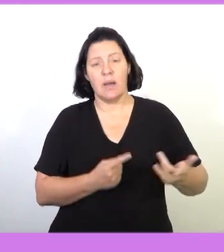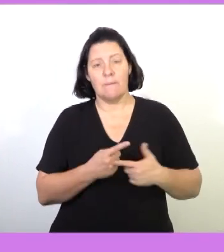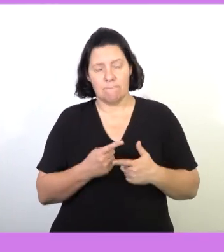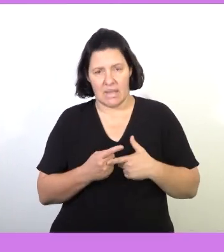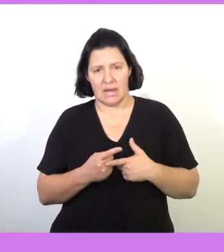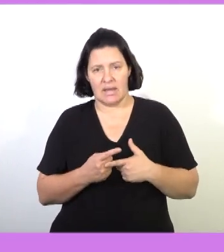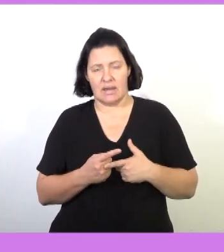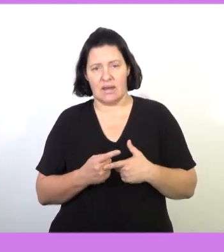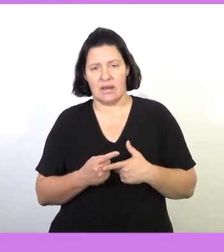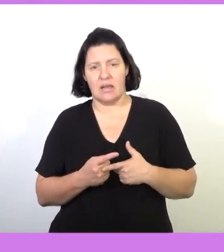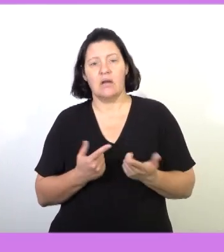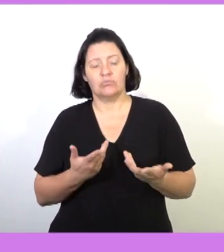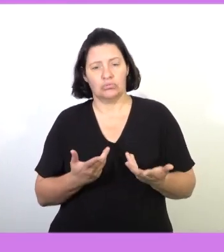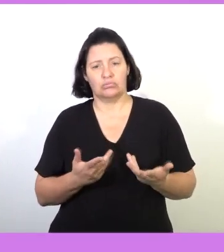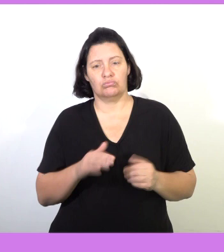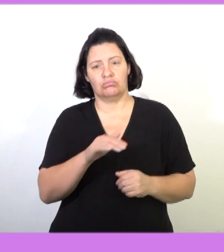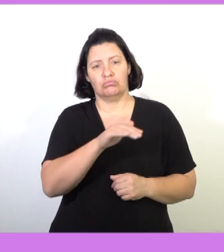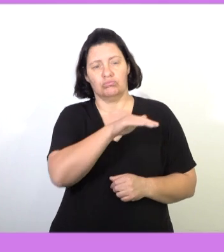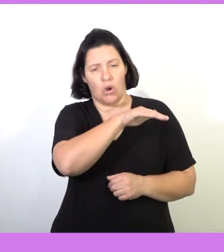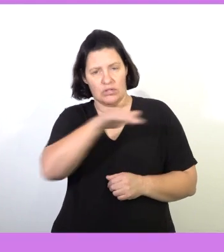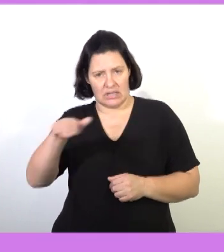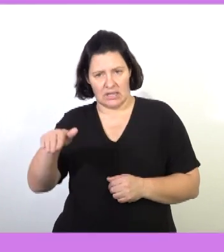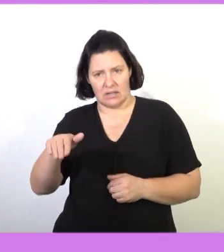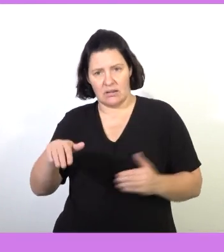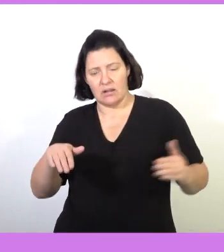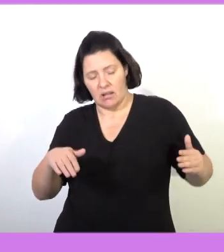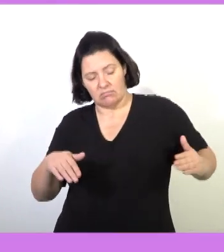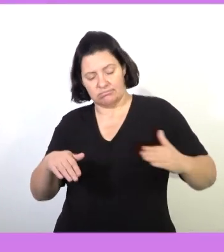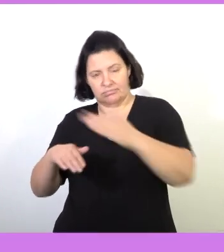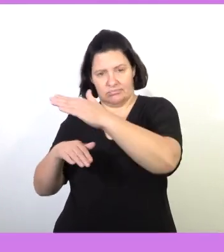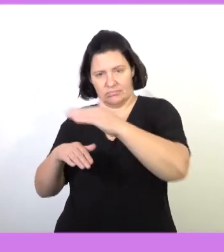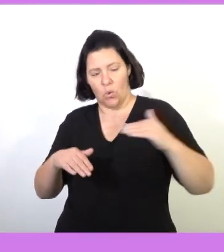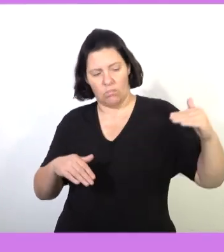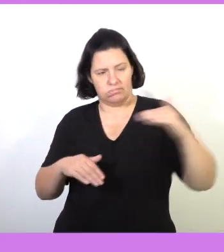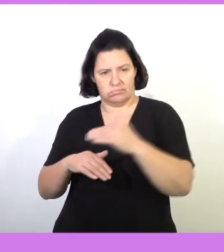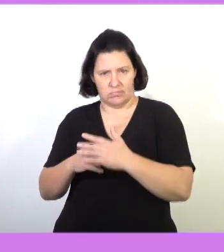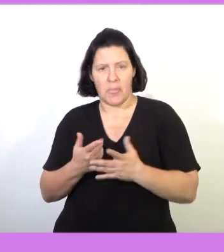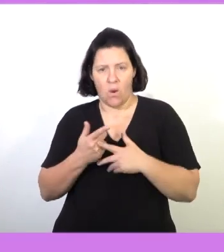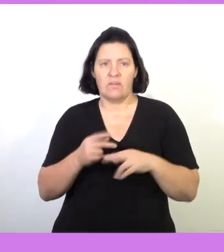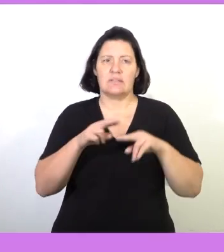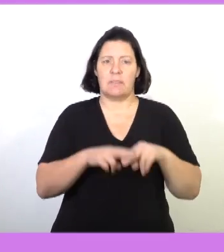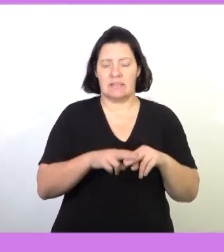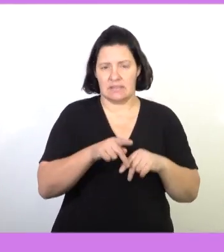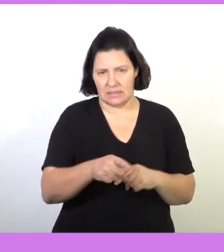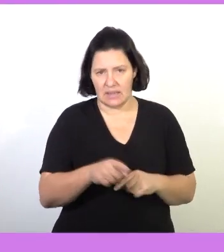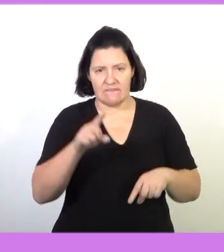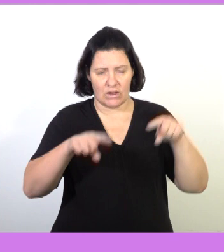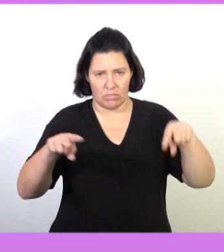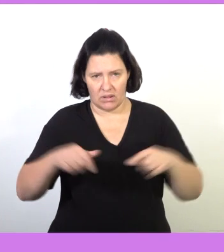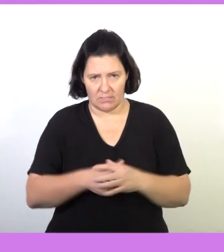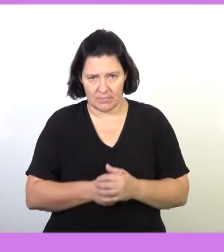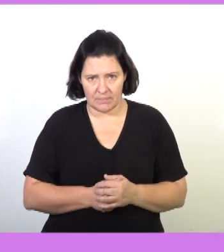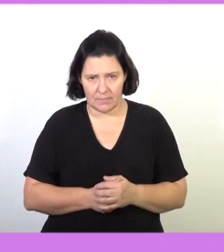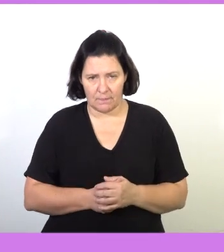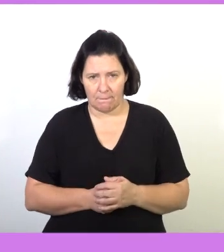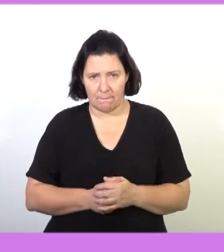parallel to the horizontal axis, which are our X axis at the point of the dependent variable.